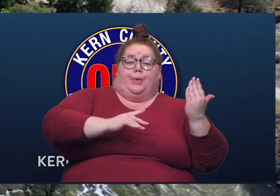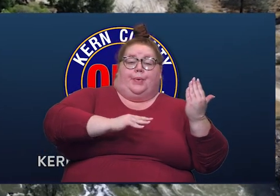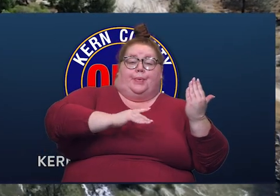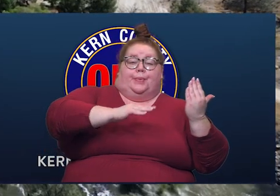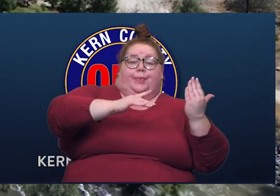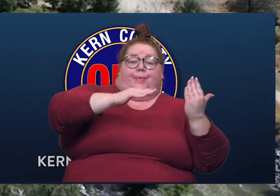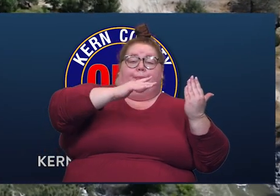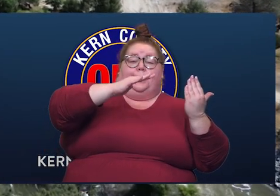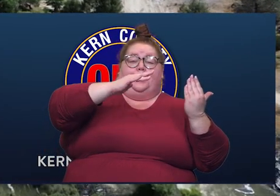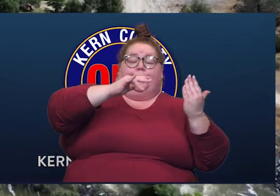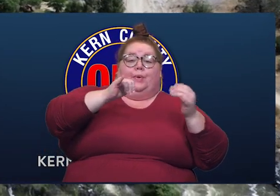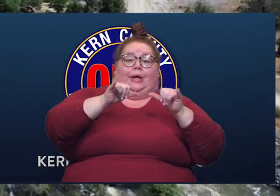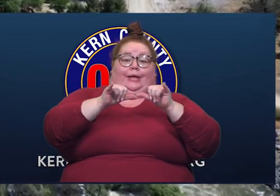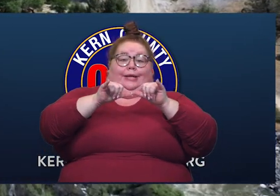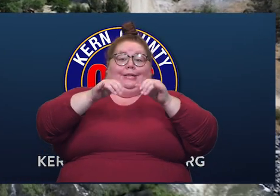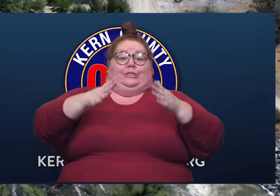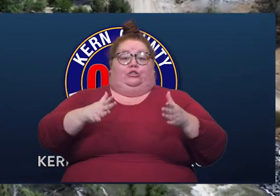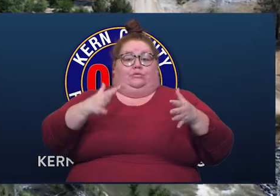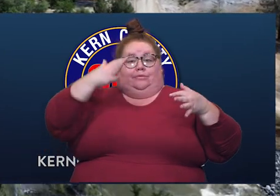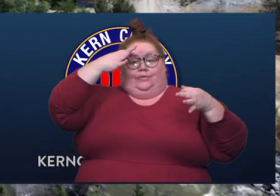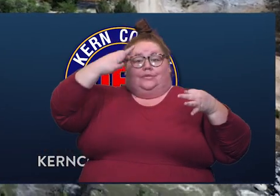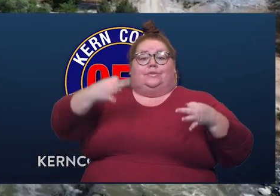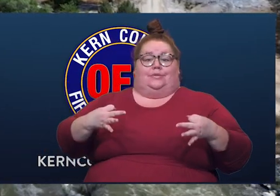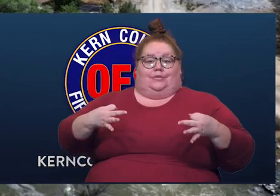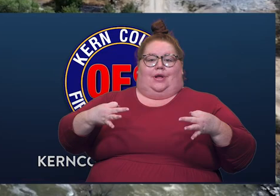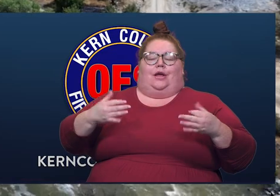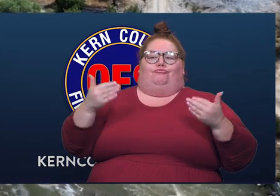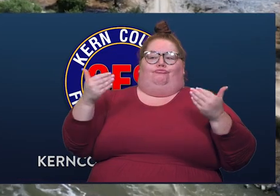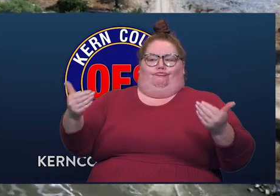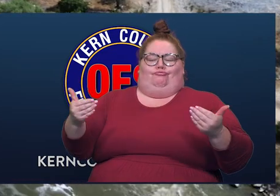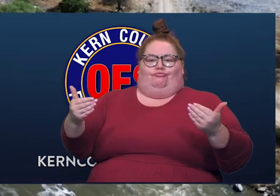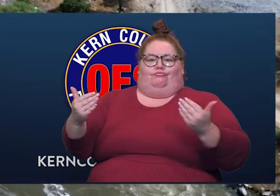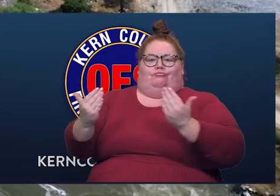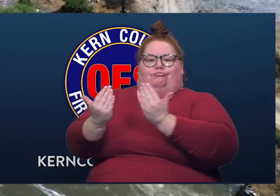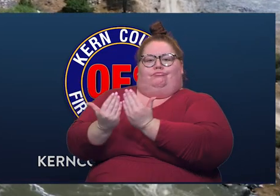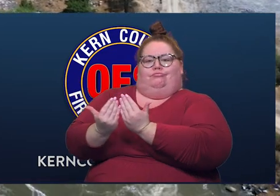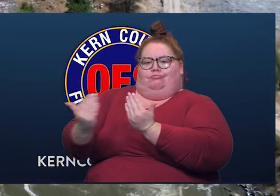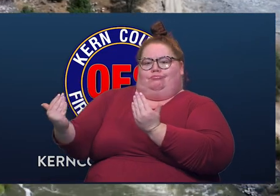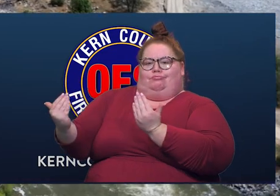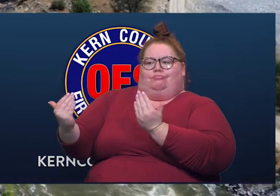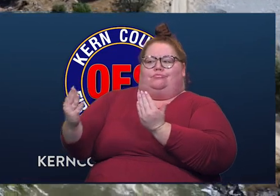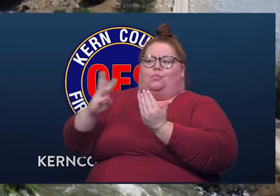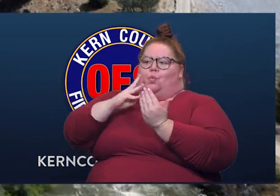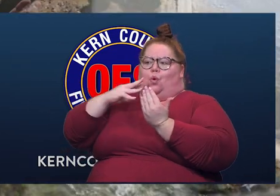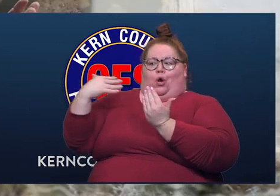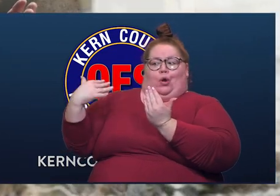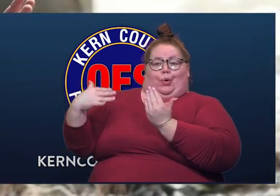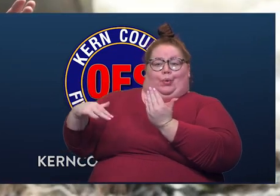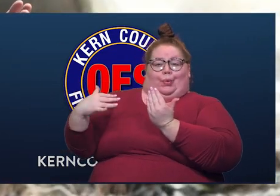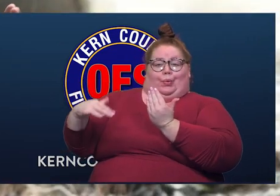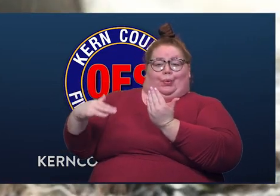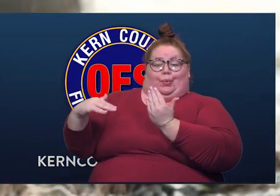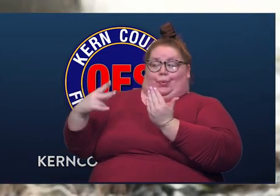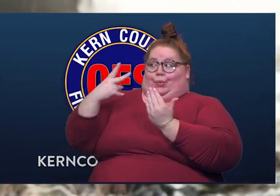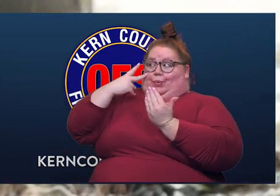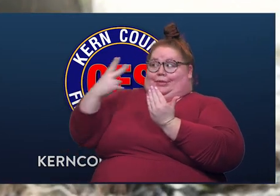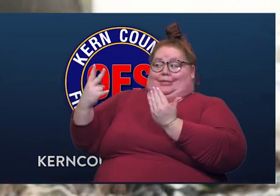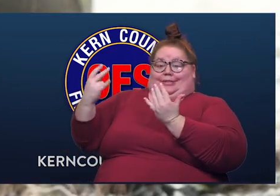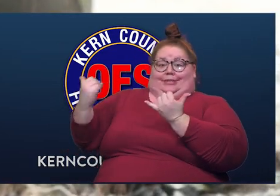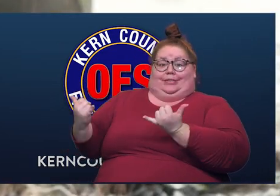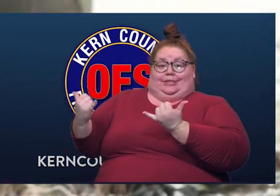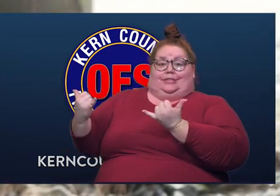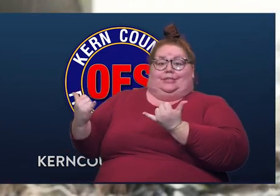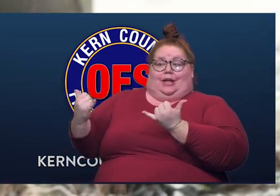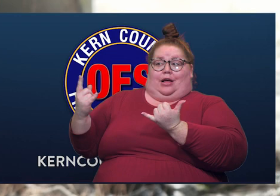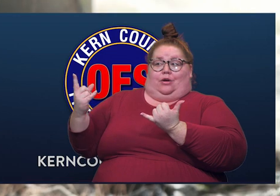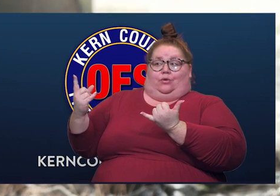the quarry engineers will start feathering that release. So as you look at the gates, and all the waters coming here, they